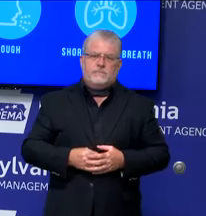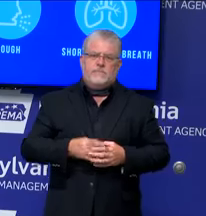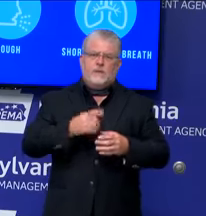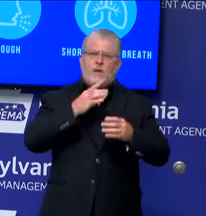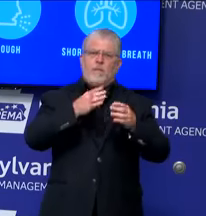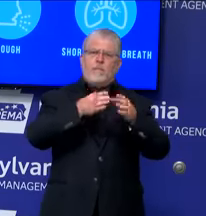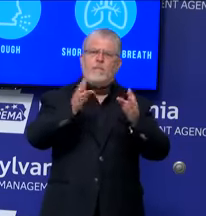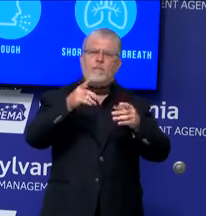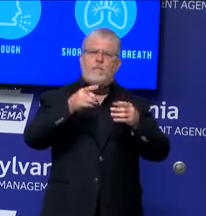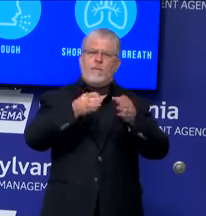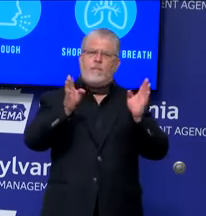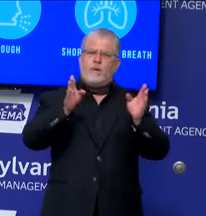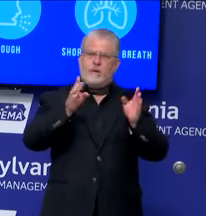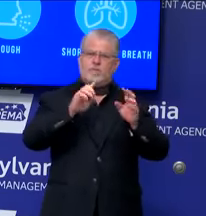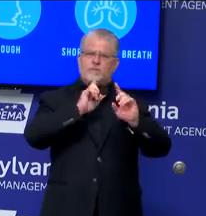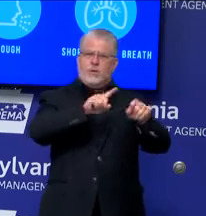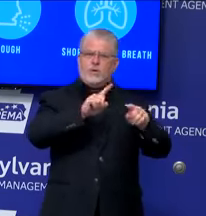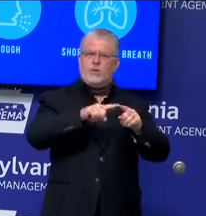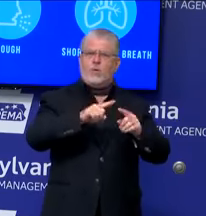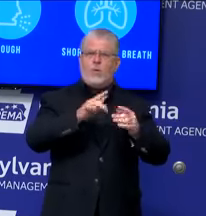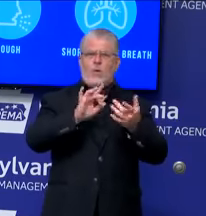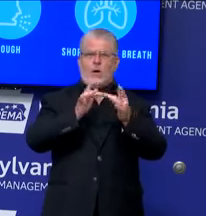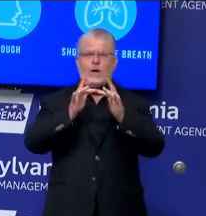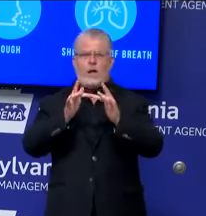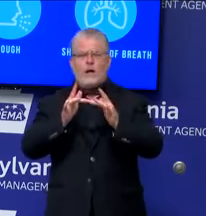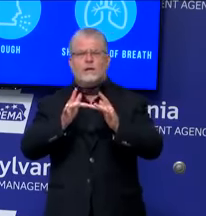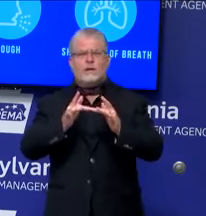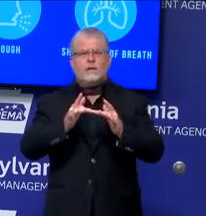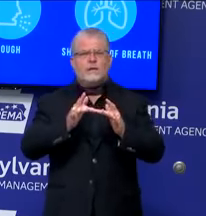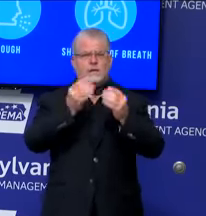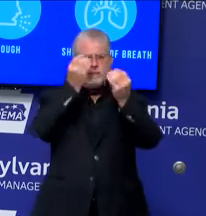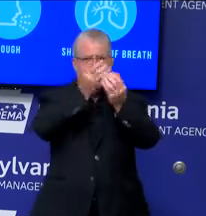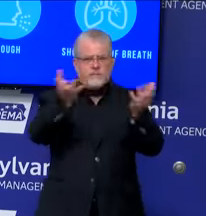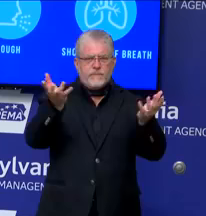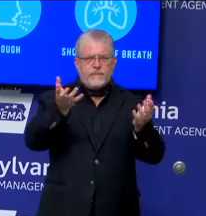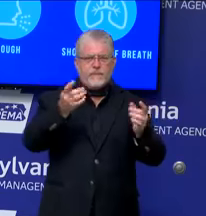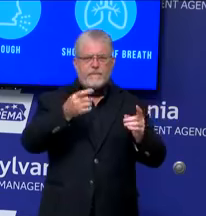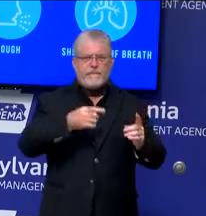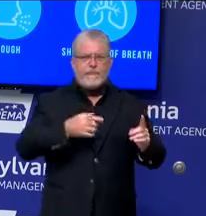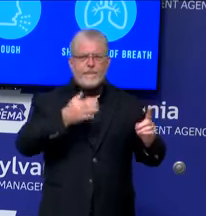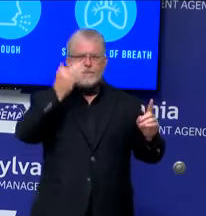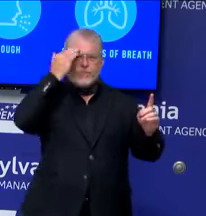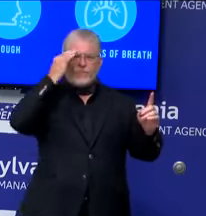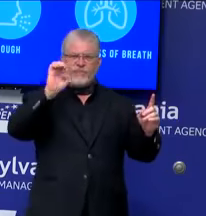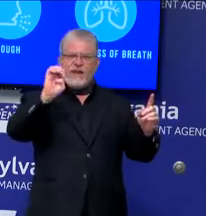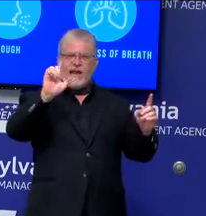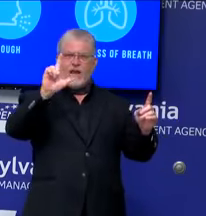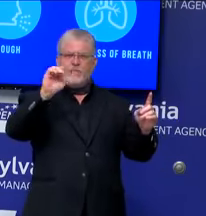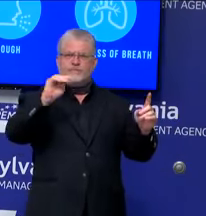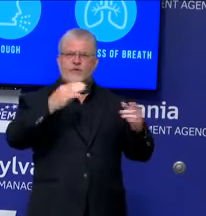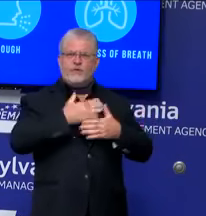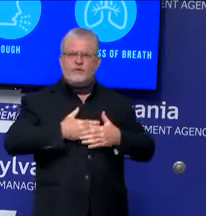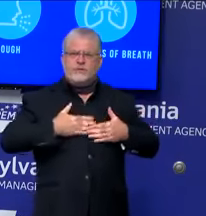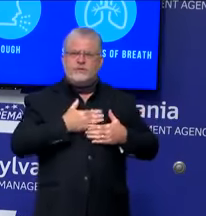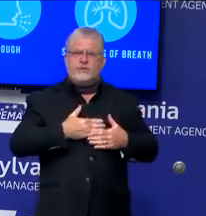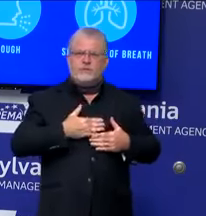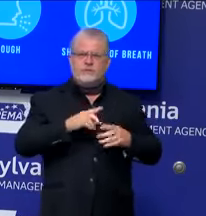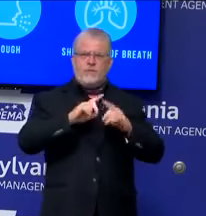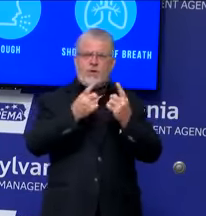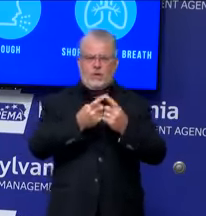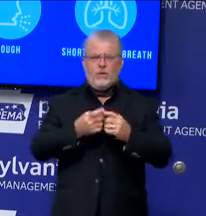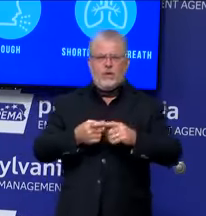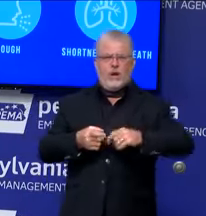responded against a post that was made by the Hellum Recreation Department. Do you feel supported by other public officials? I